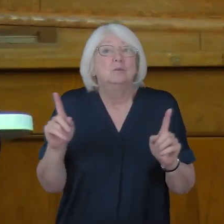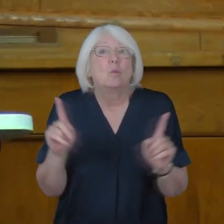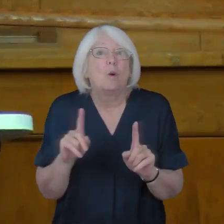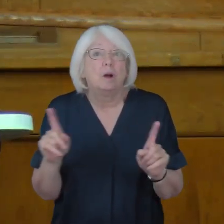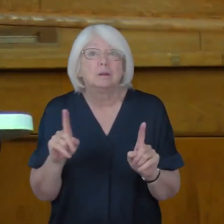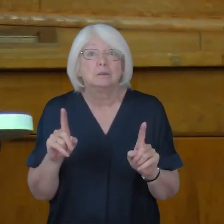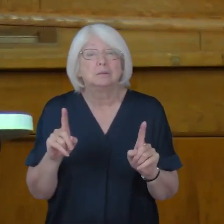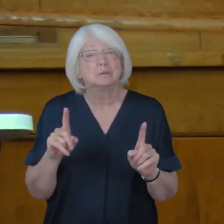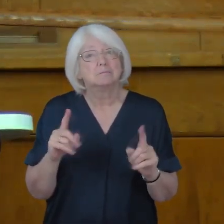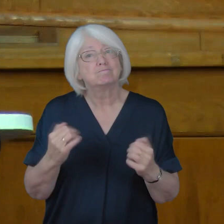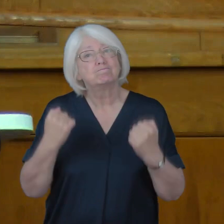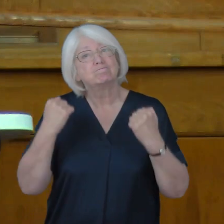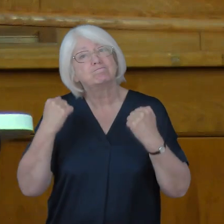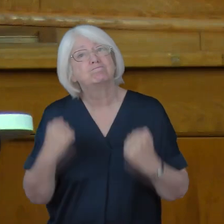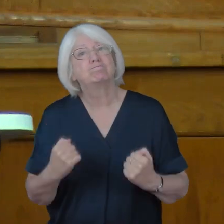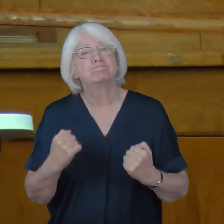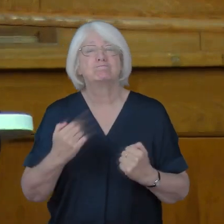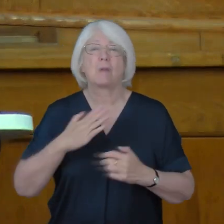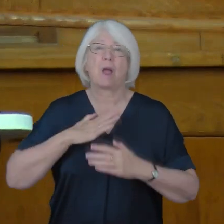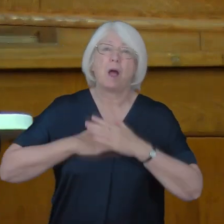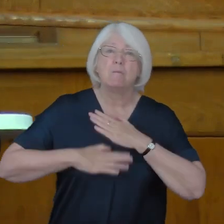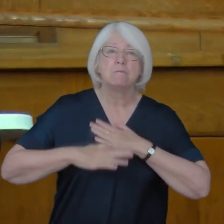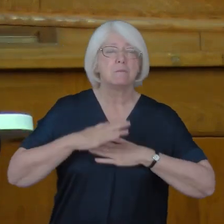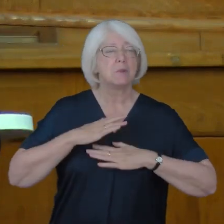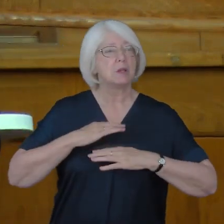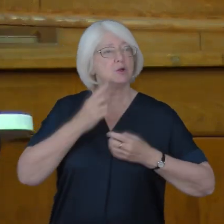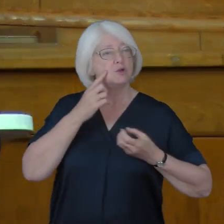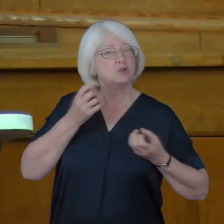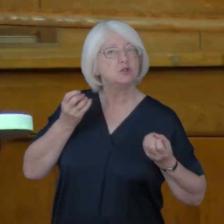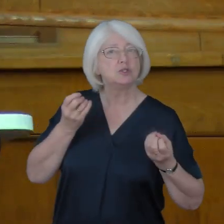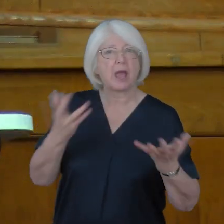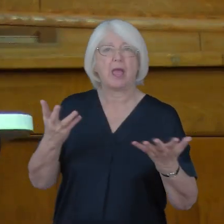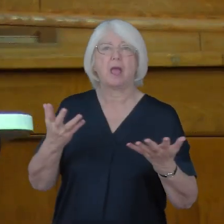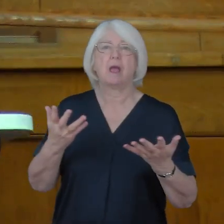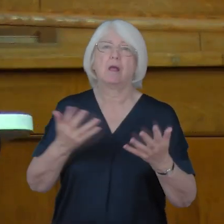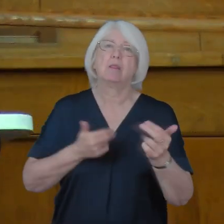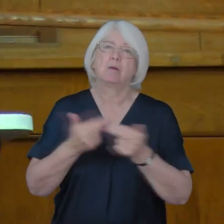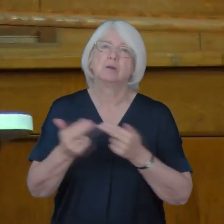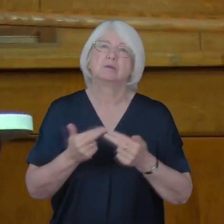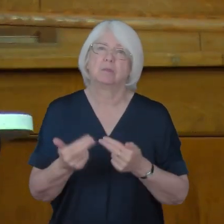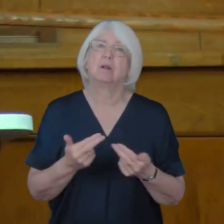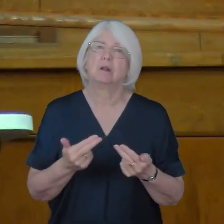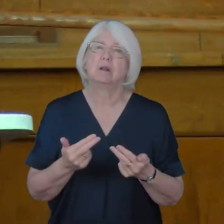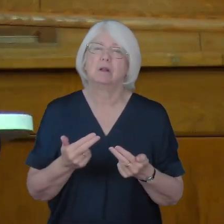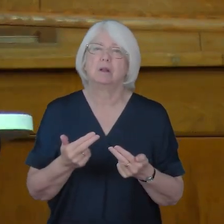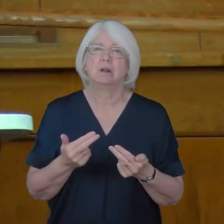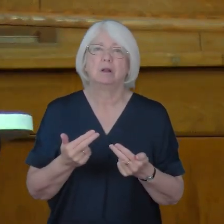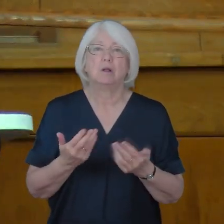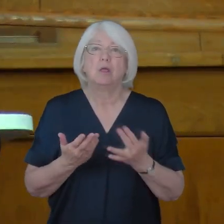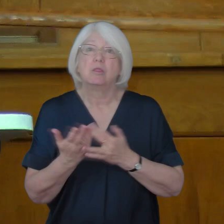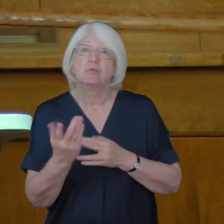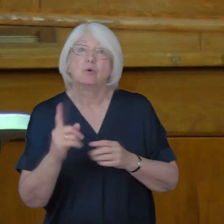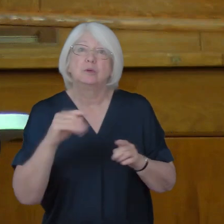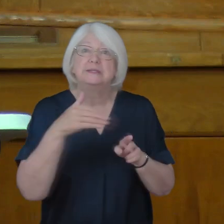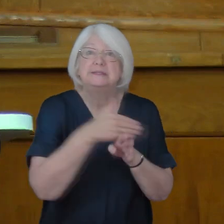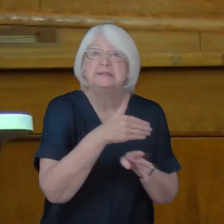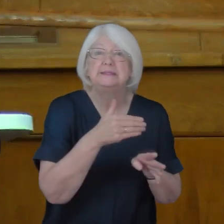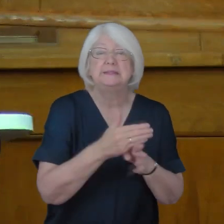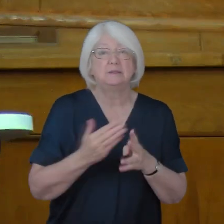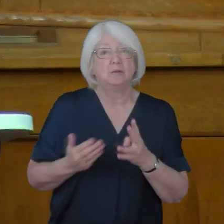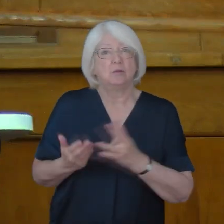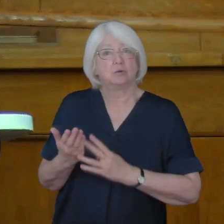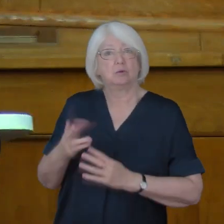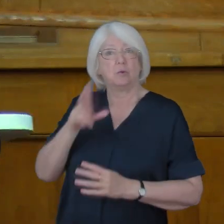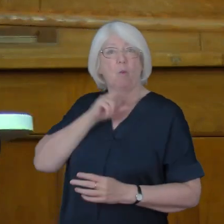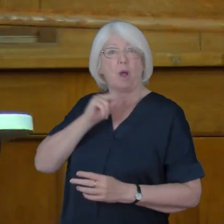than boldly and humbly share the gospel in deed and word